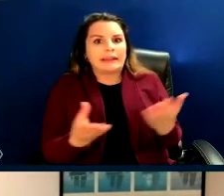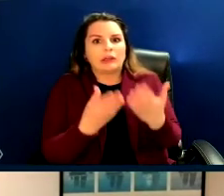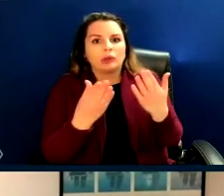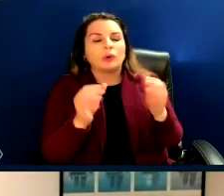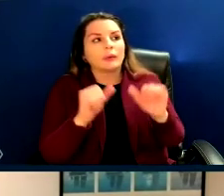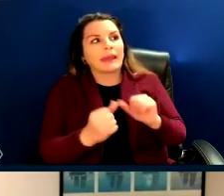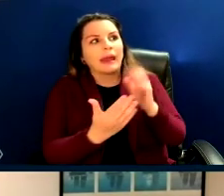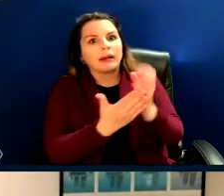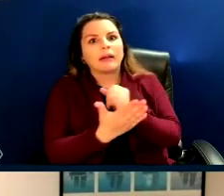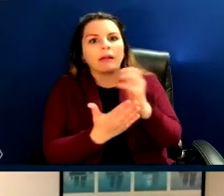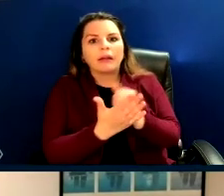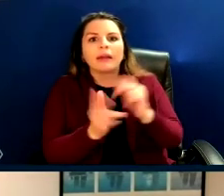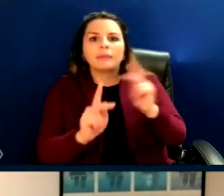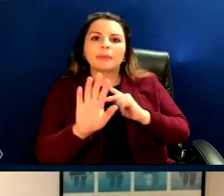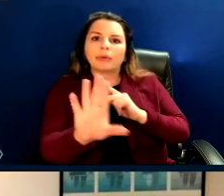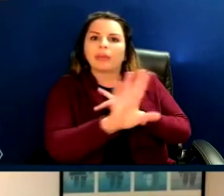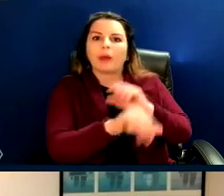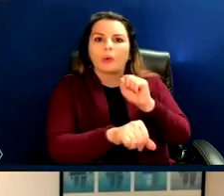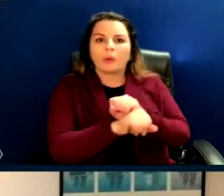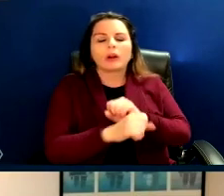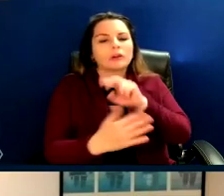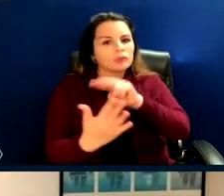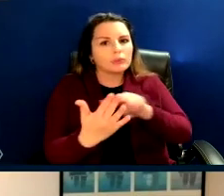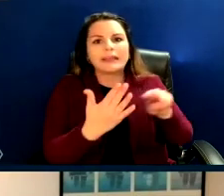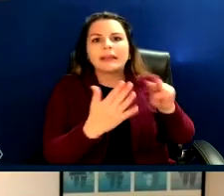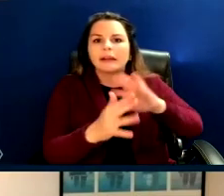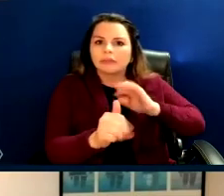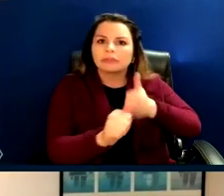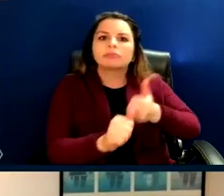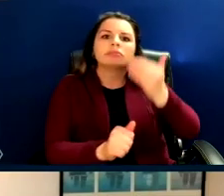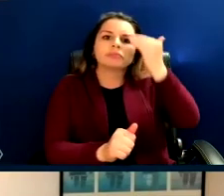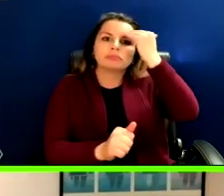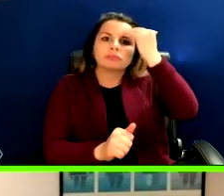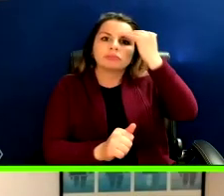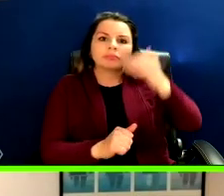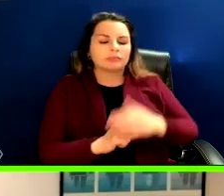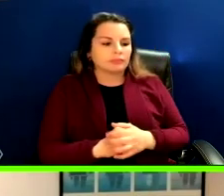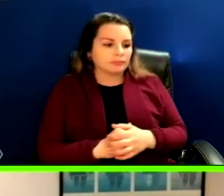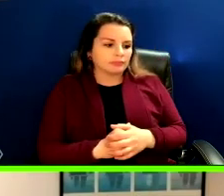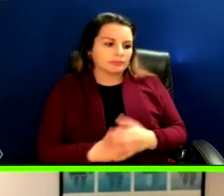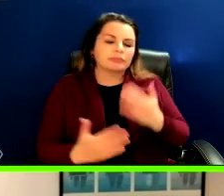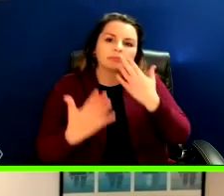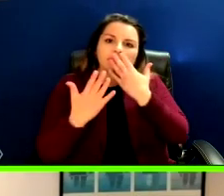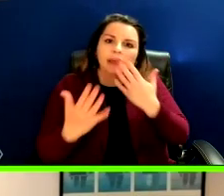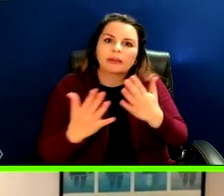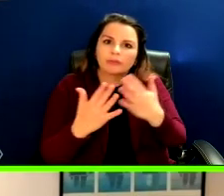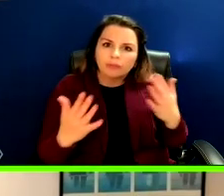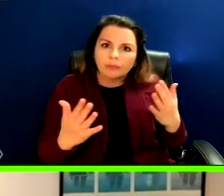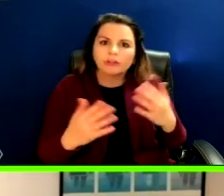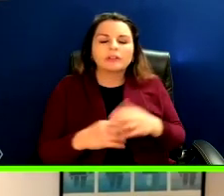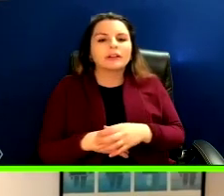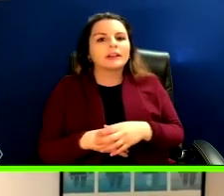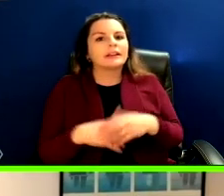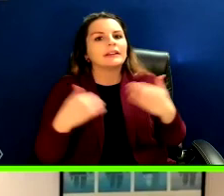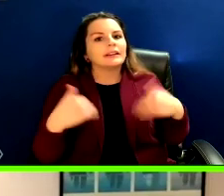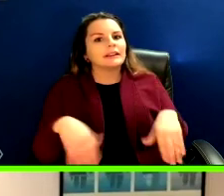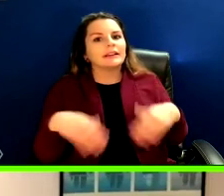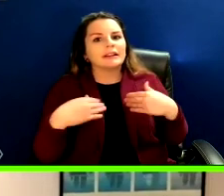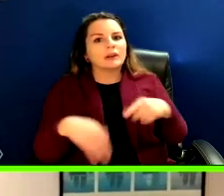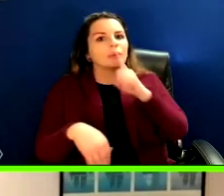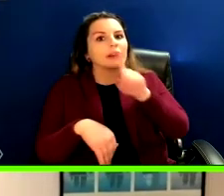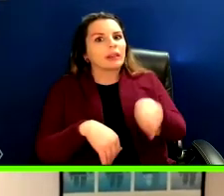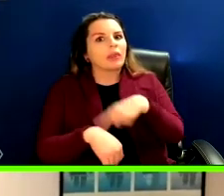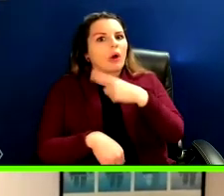our fingertips that we can access and that we should be touching. Well, thanks very much. This is a long